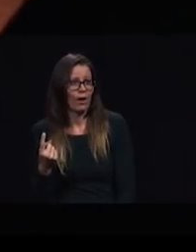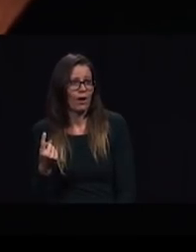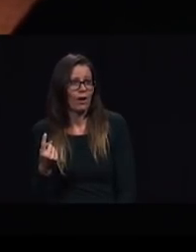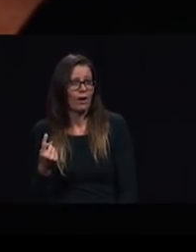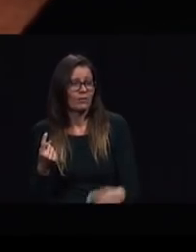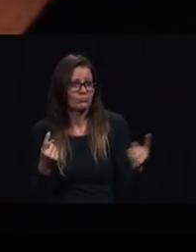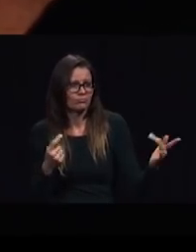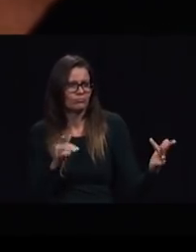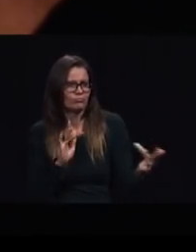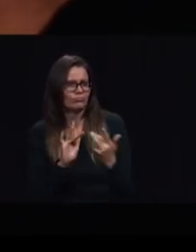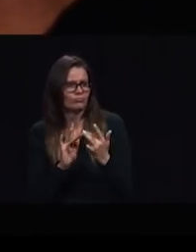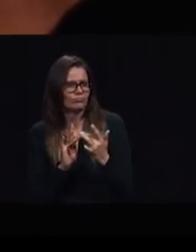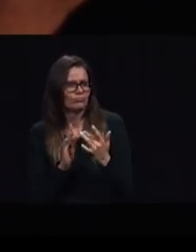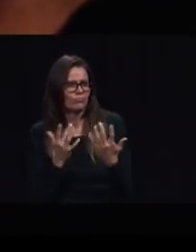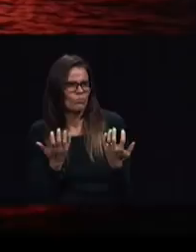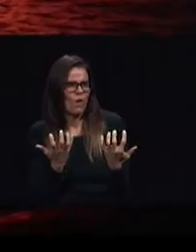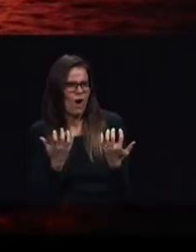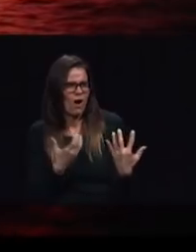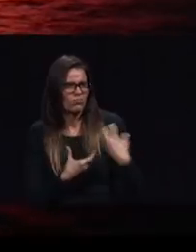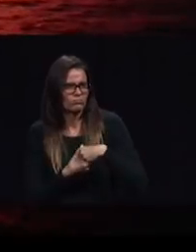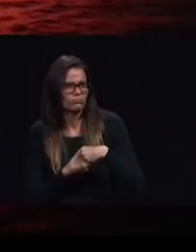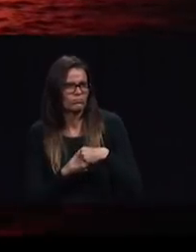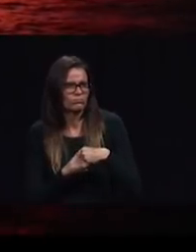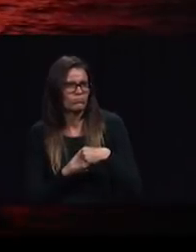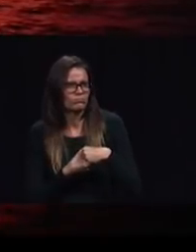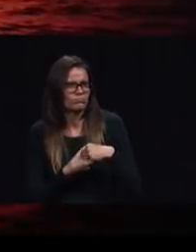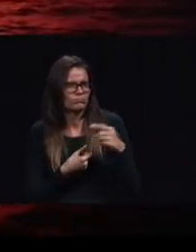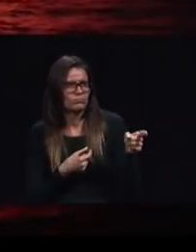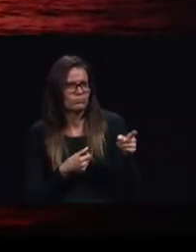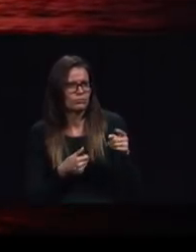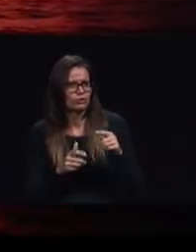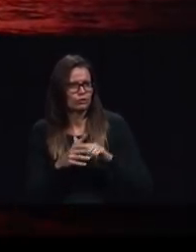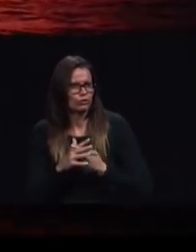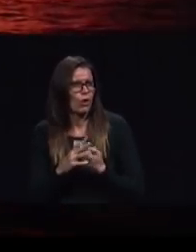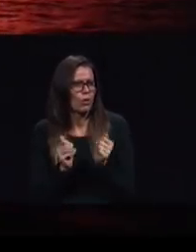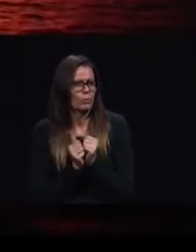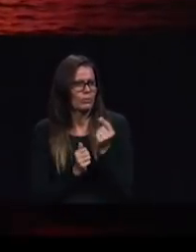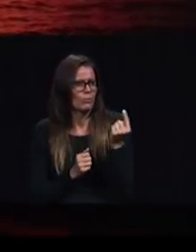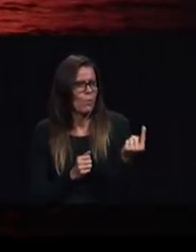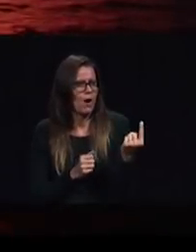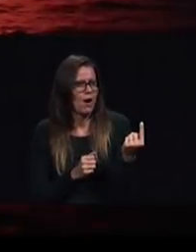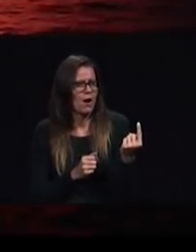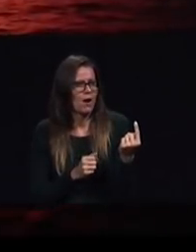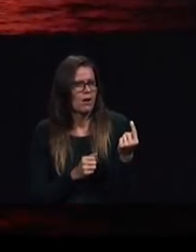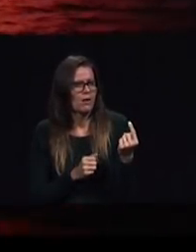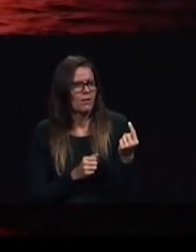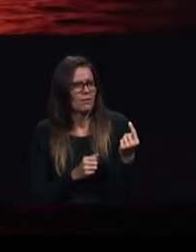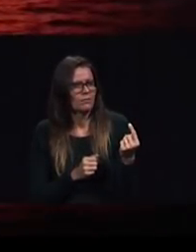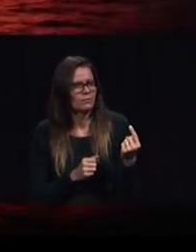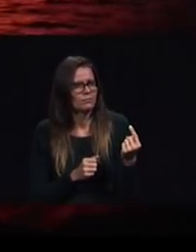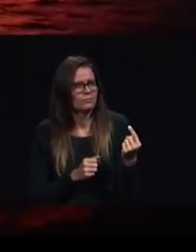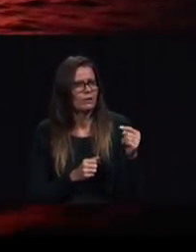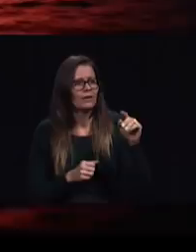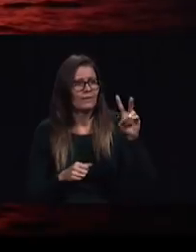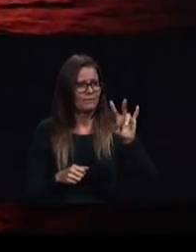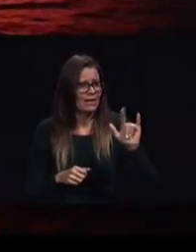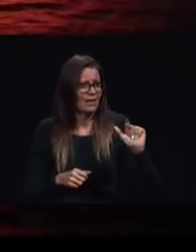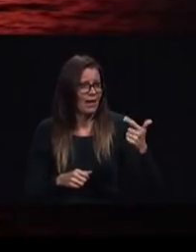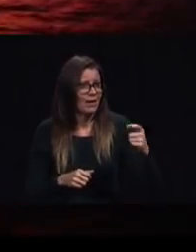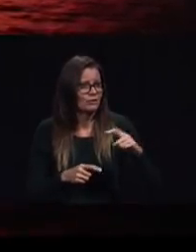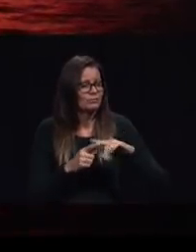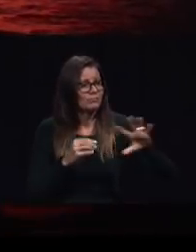Bible worker then another village then a third village and actually Kathy after the two weeks there were 15 villages